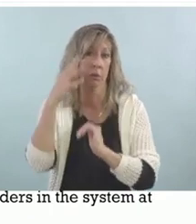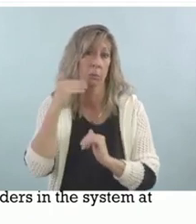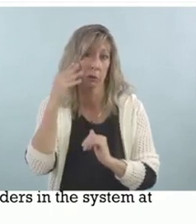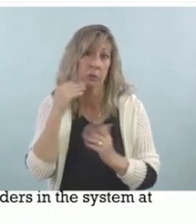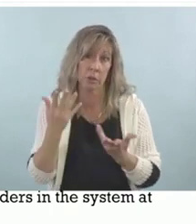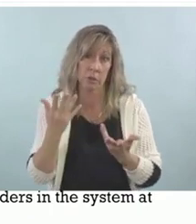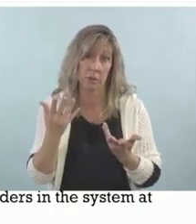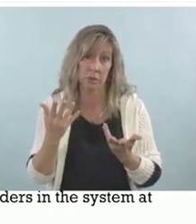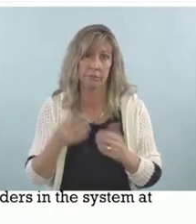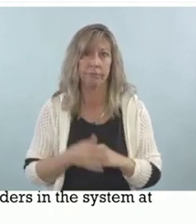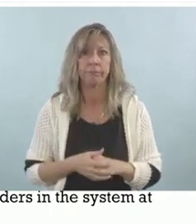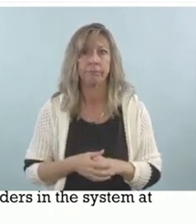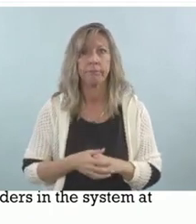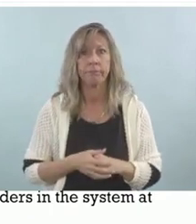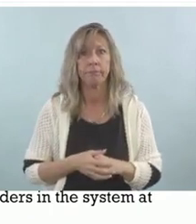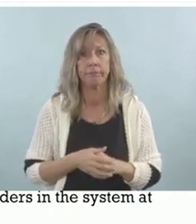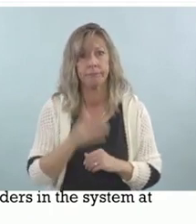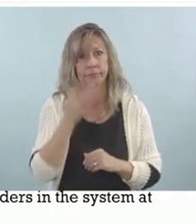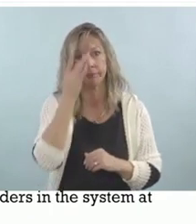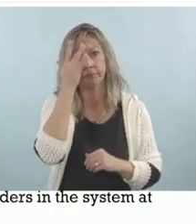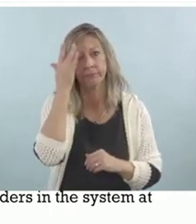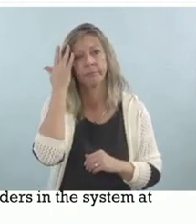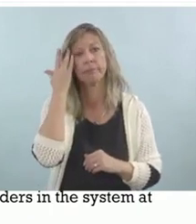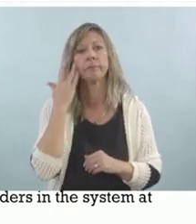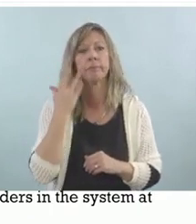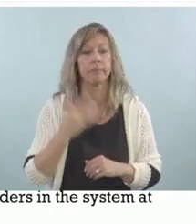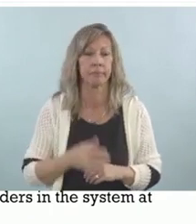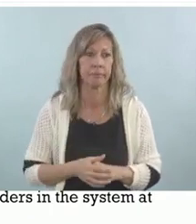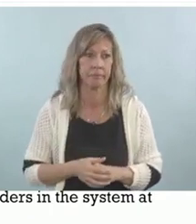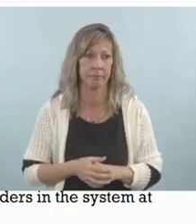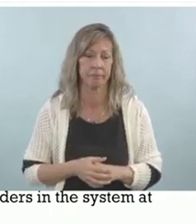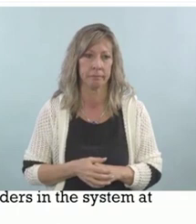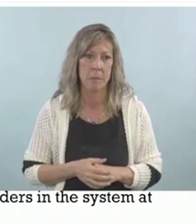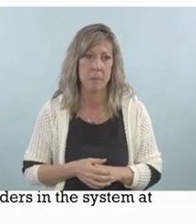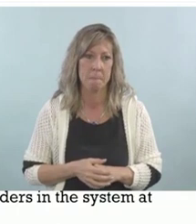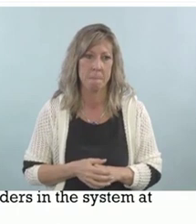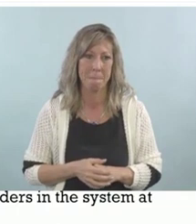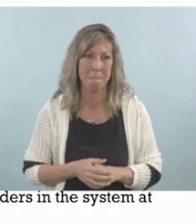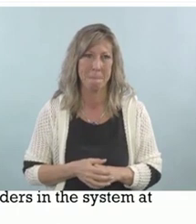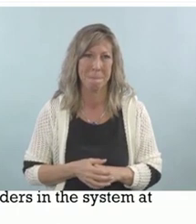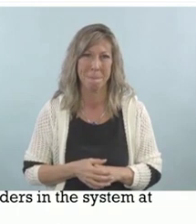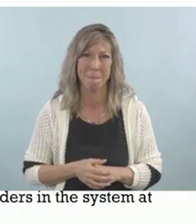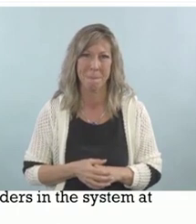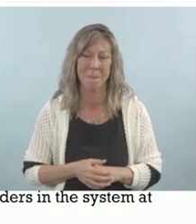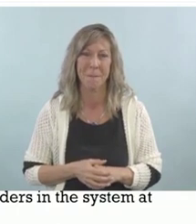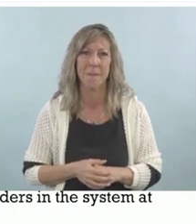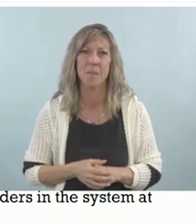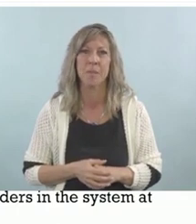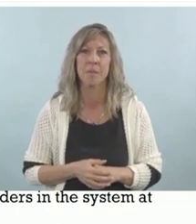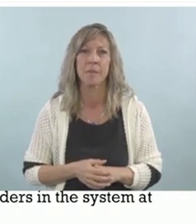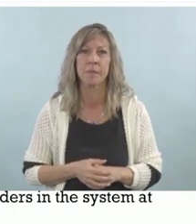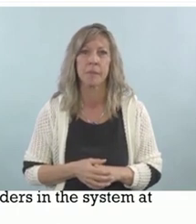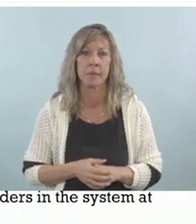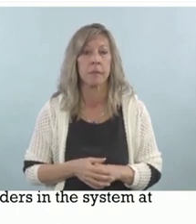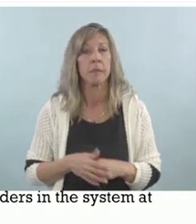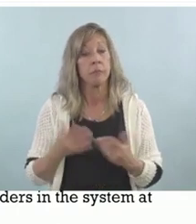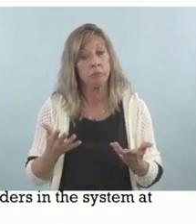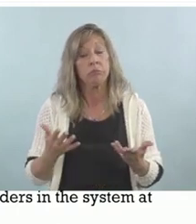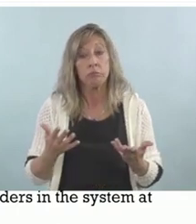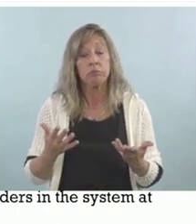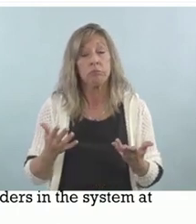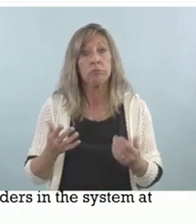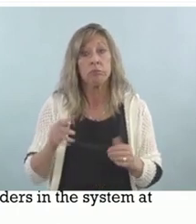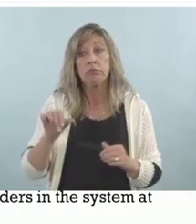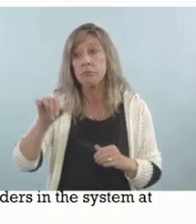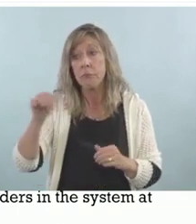correction system. So there have been studies that also